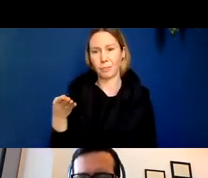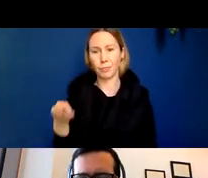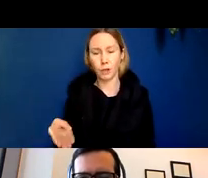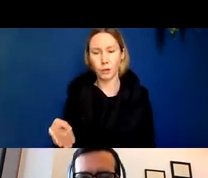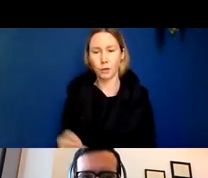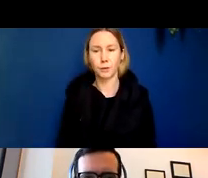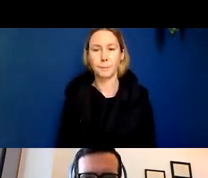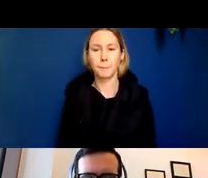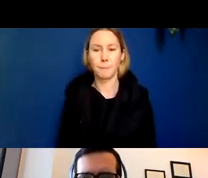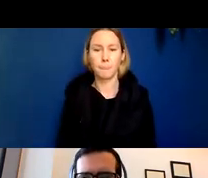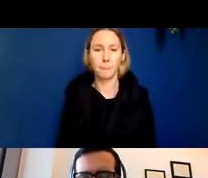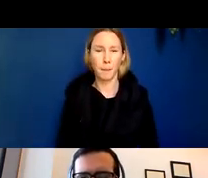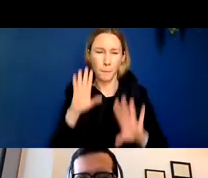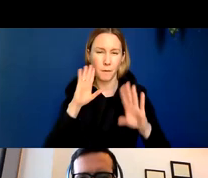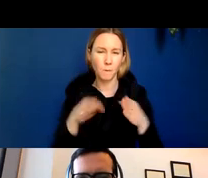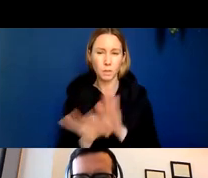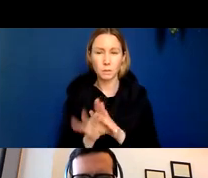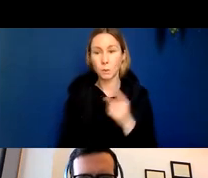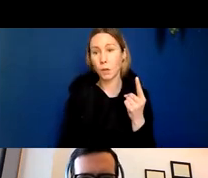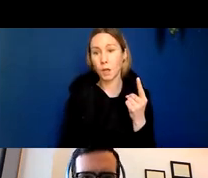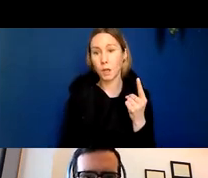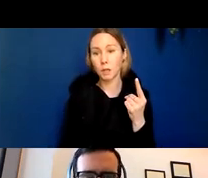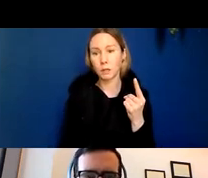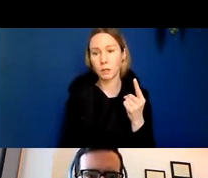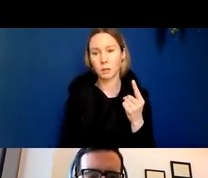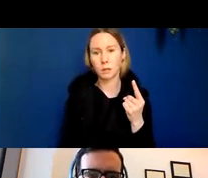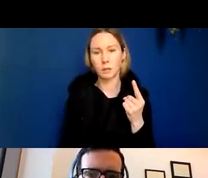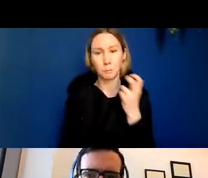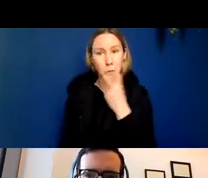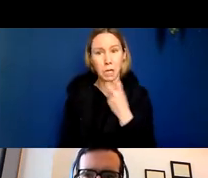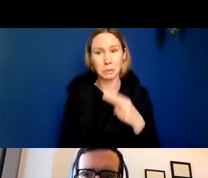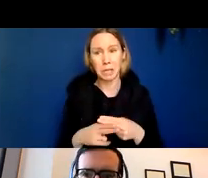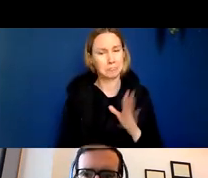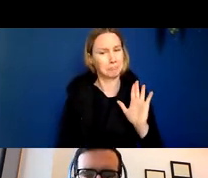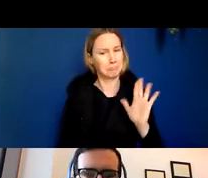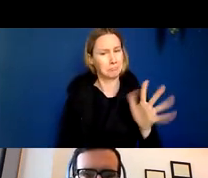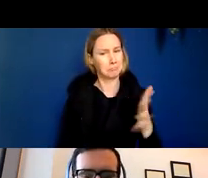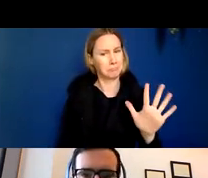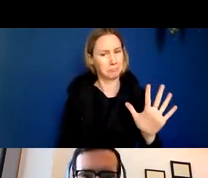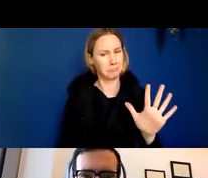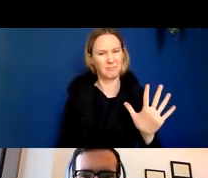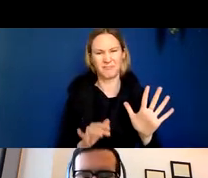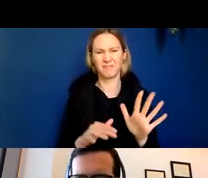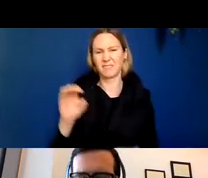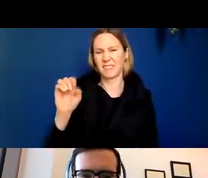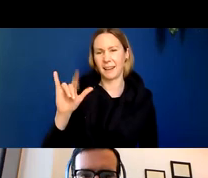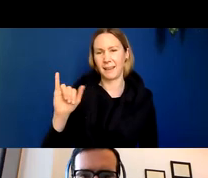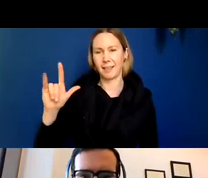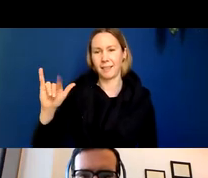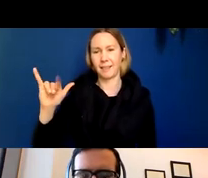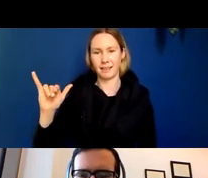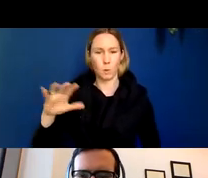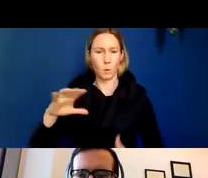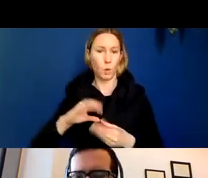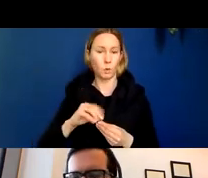focus on one of these drugs I'm not going to try to pronounce the name and it was it's a drug owned by Eli Lilly and I think this trial is